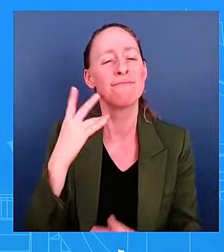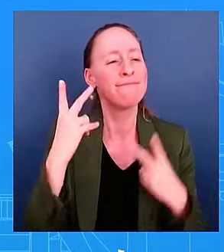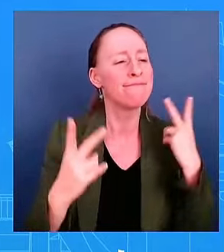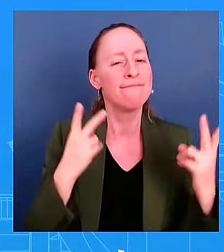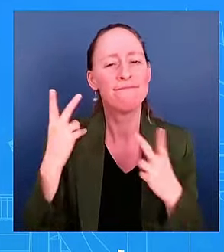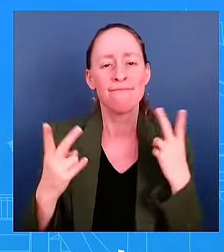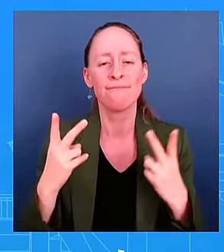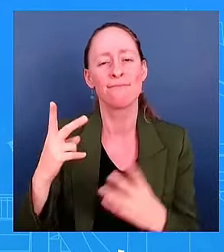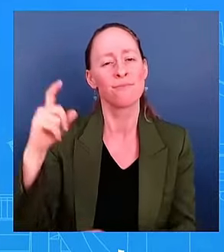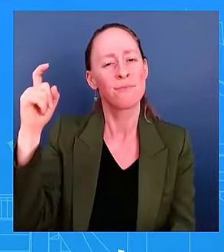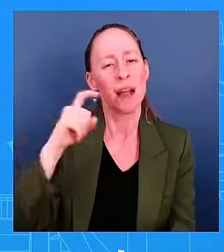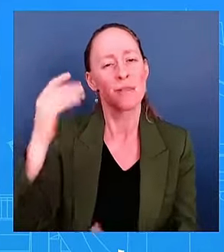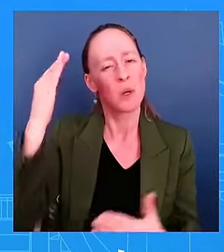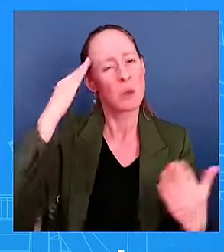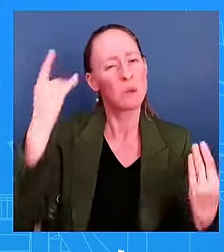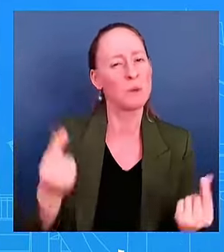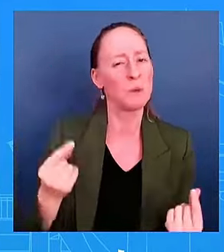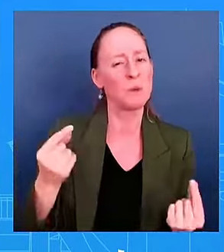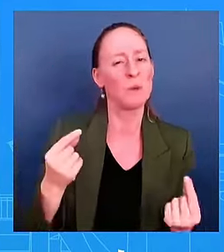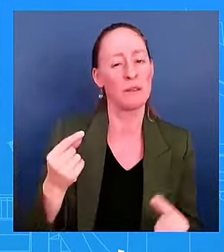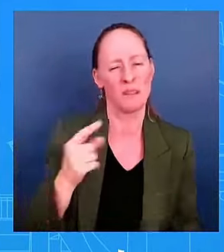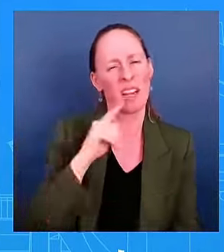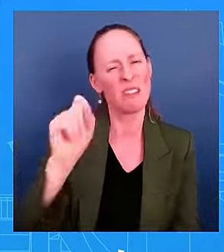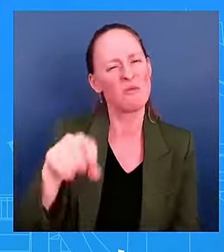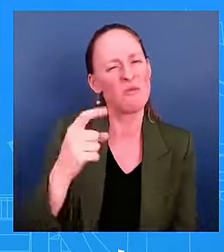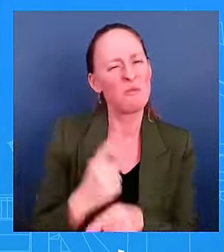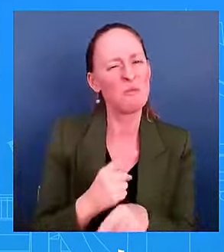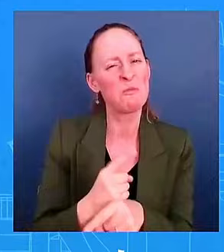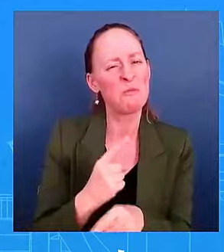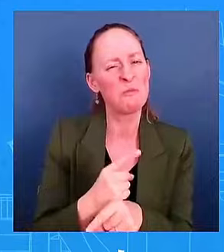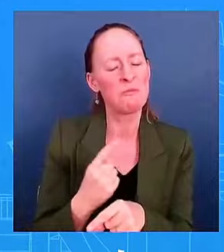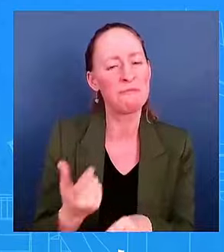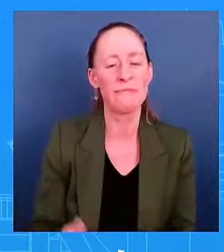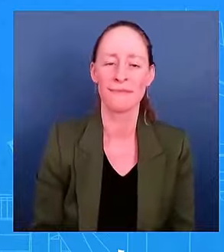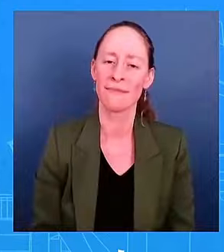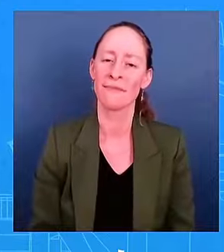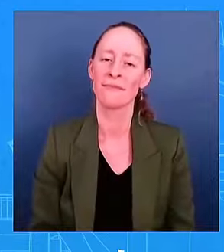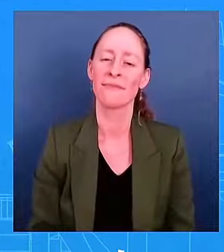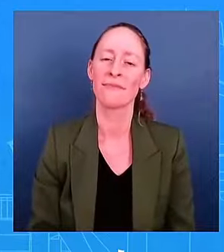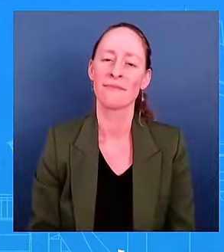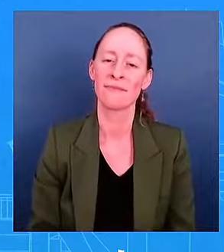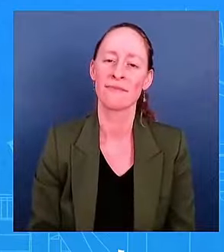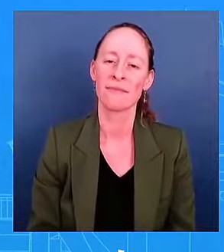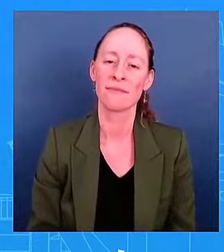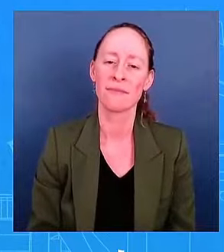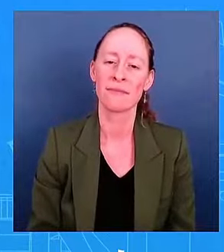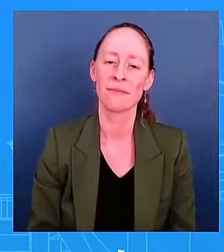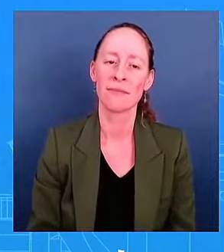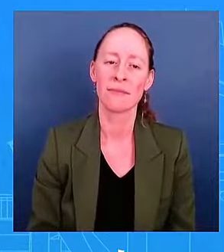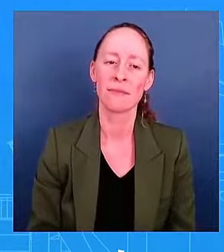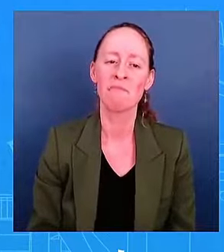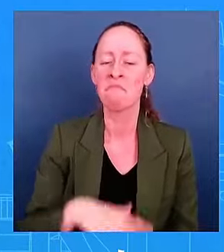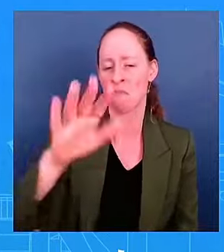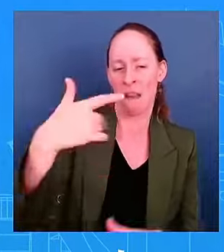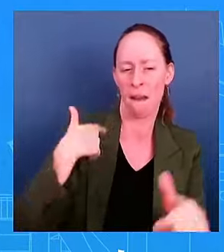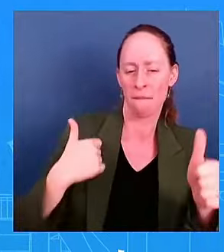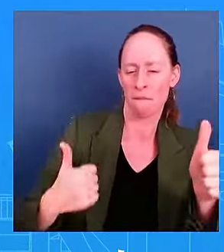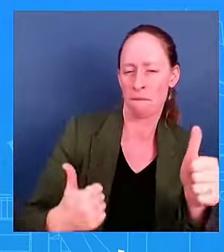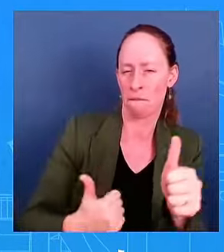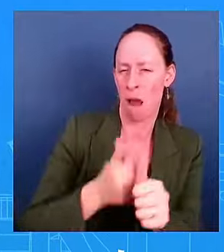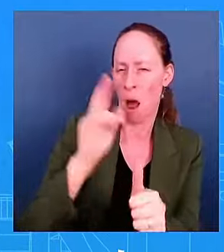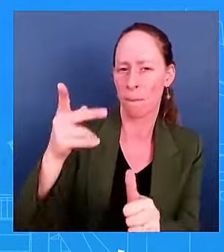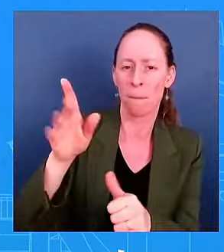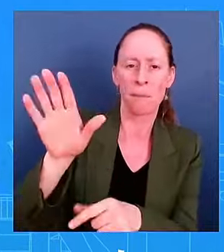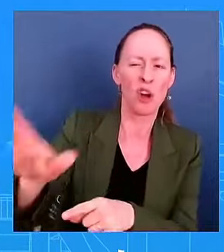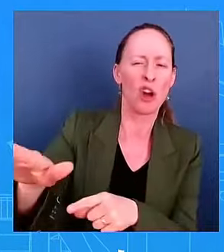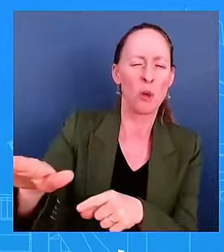that. Just building on Weja Kelly-Kent's question on self-reflection by the